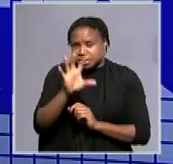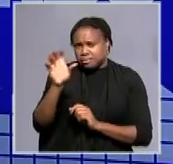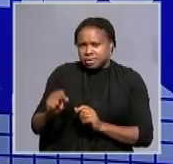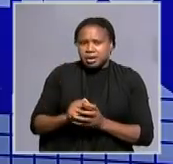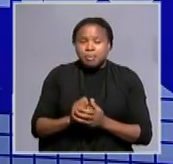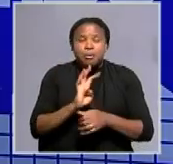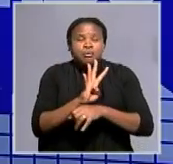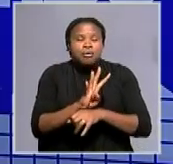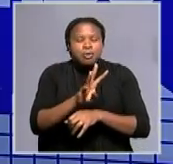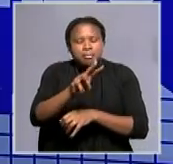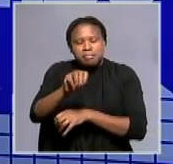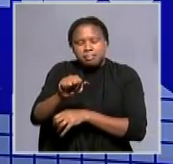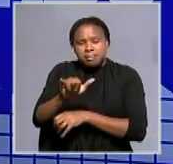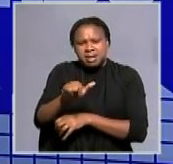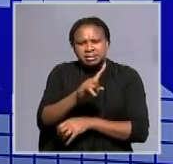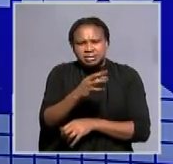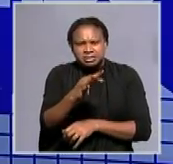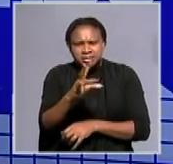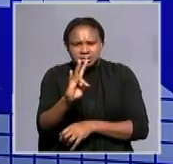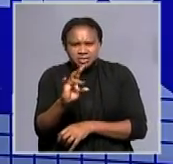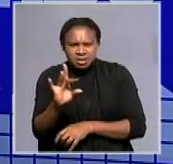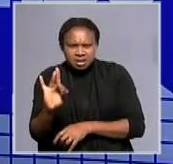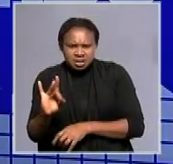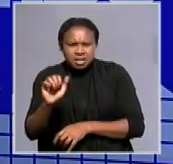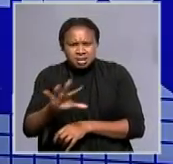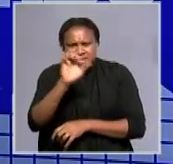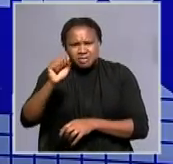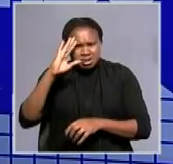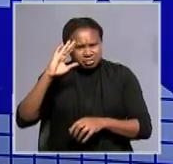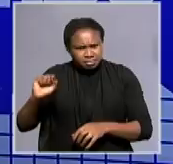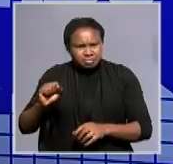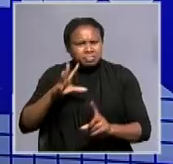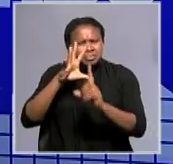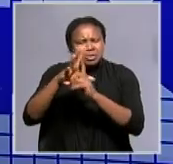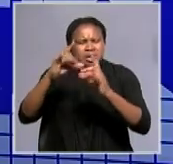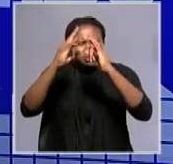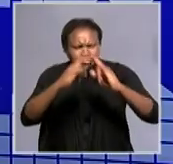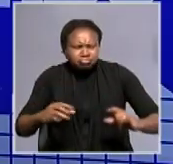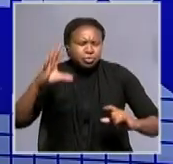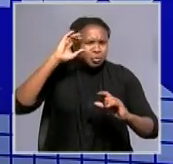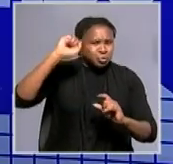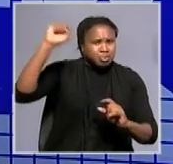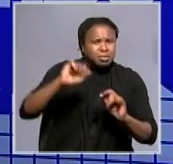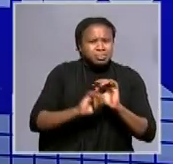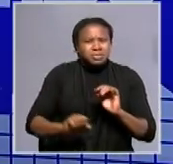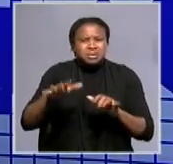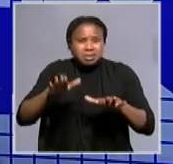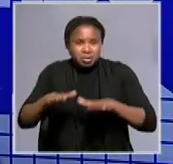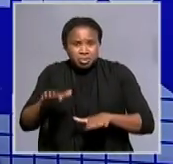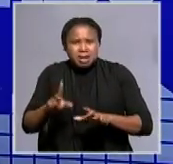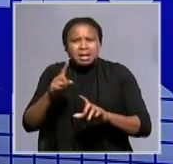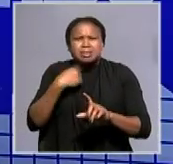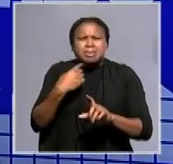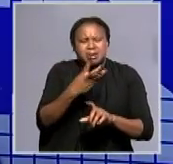On 4th of May, 1978, the South African Defense Force attacked those swapper bases in southern Angola, killing approximately